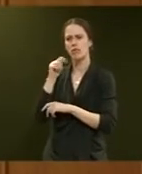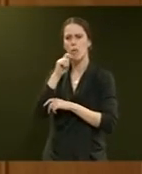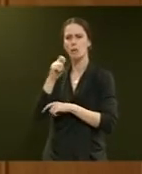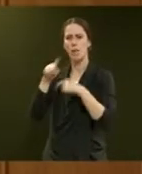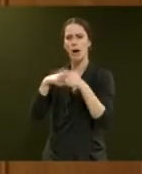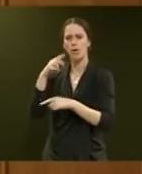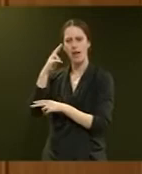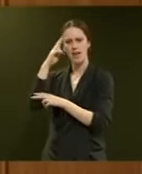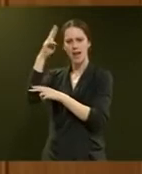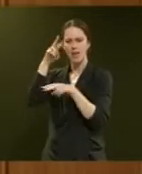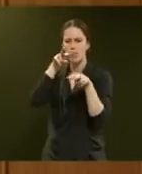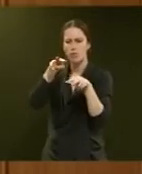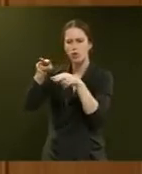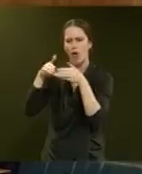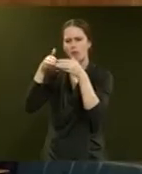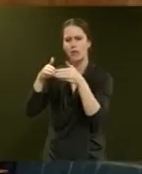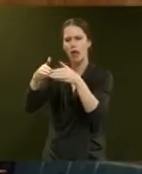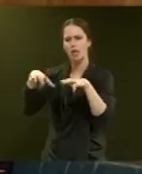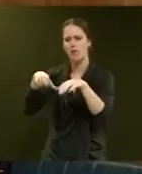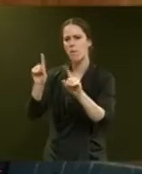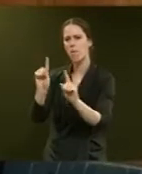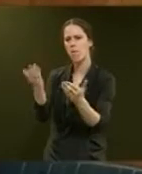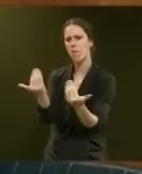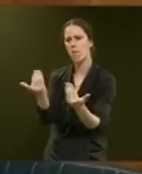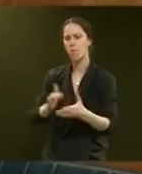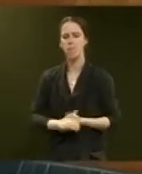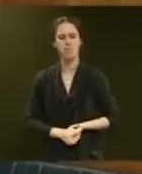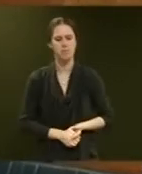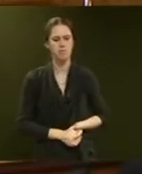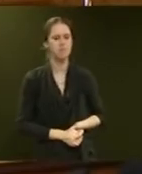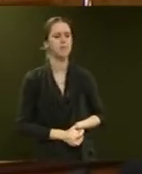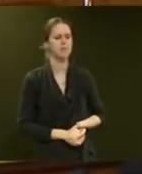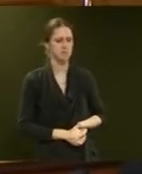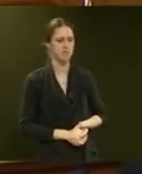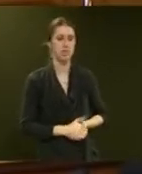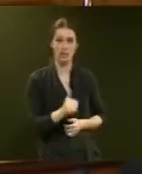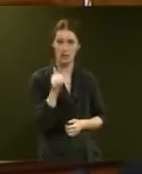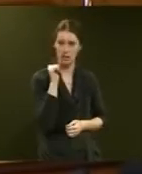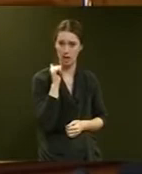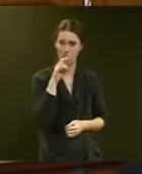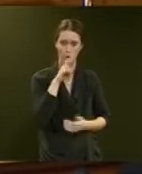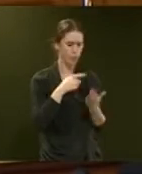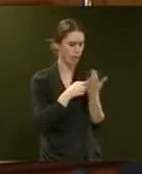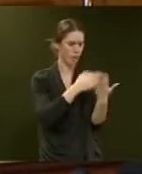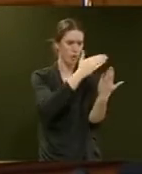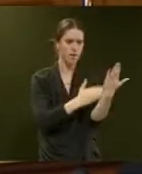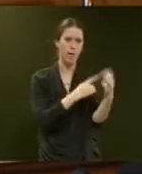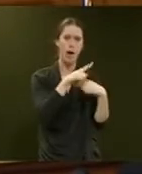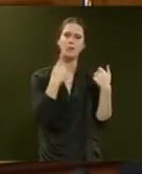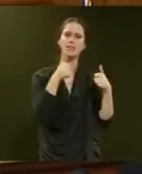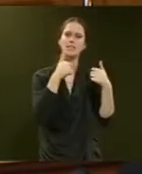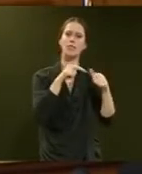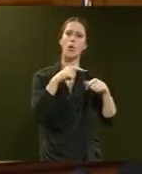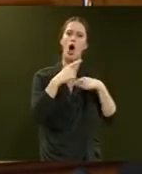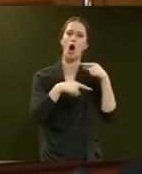vessel activity? The Honourable Ron Mark. Mr Speaker. Mr Speaker, yesterday I saw a report about the successful